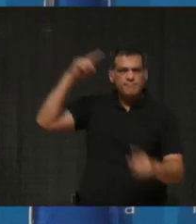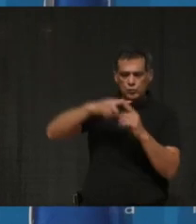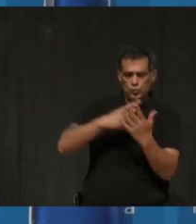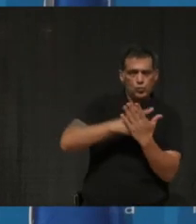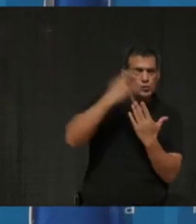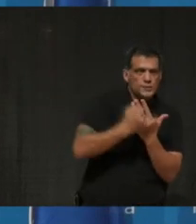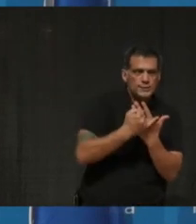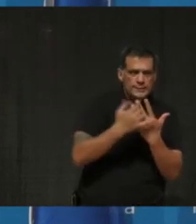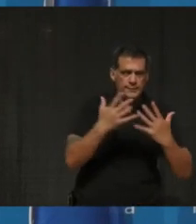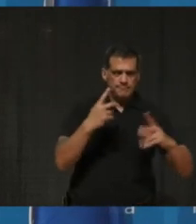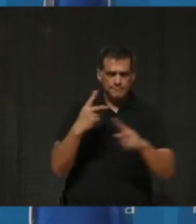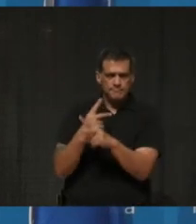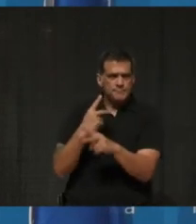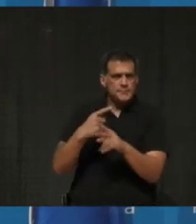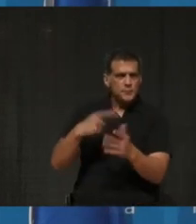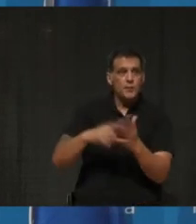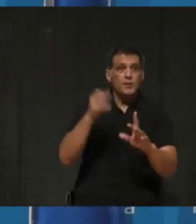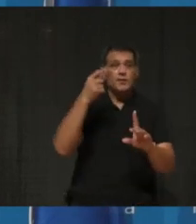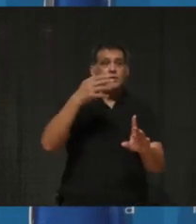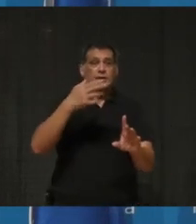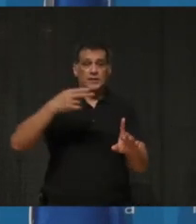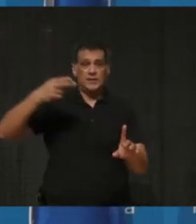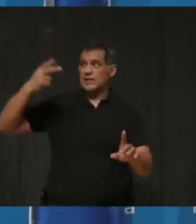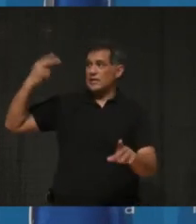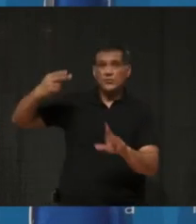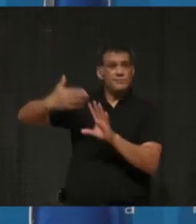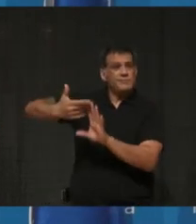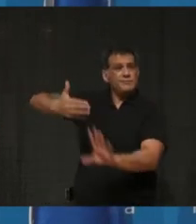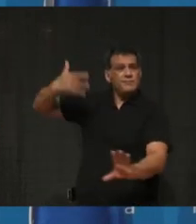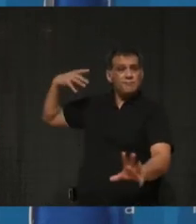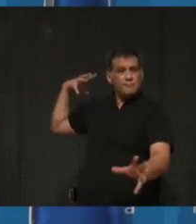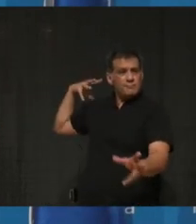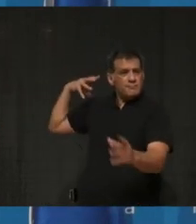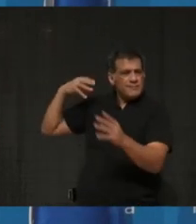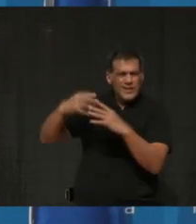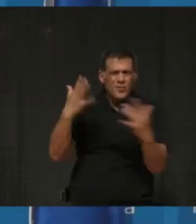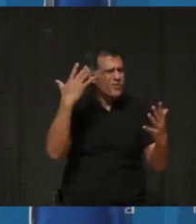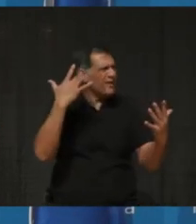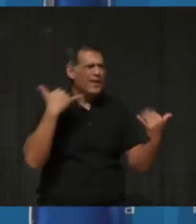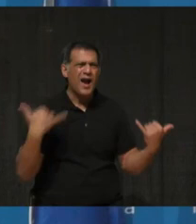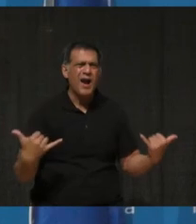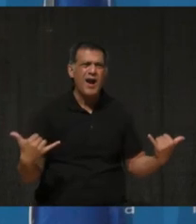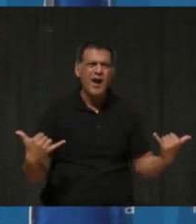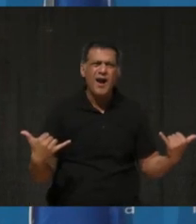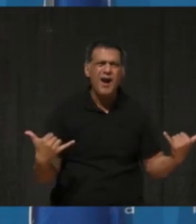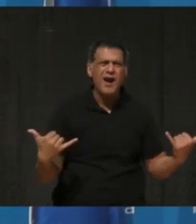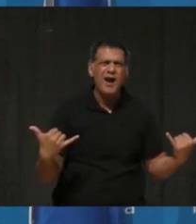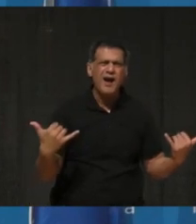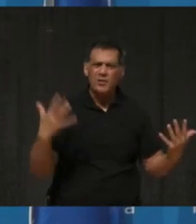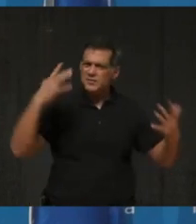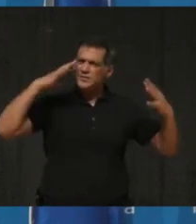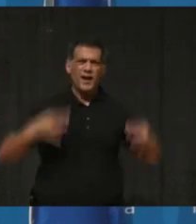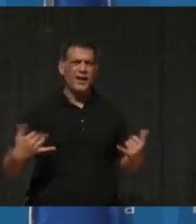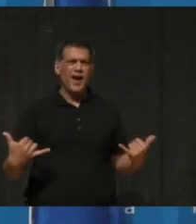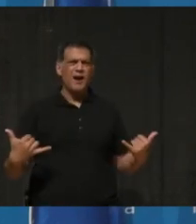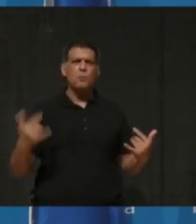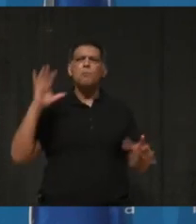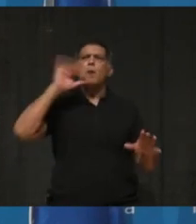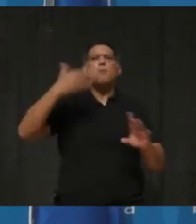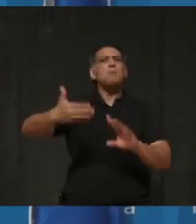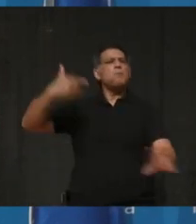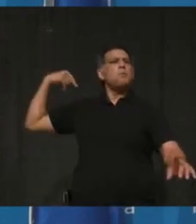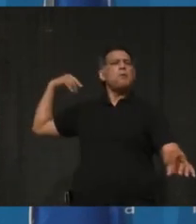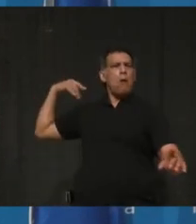if the preamble is wrong. It's why now? Why is Mississauga, in your words, sat idly by until now? And what's changed for you and your council?